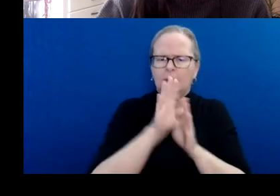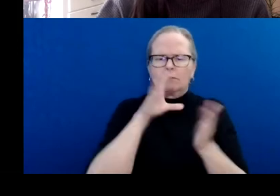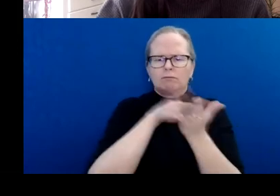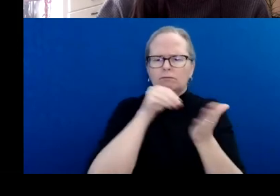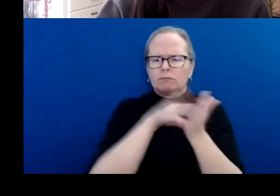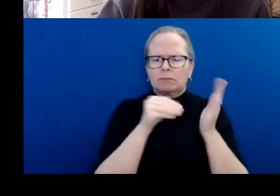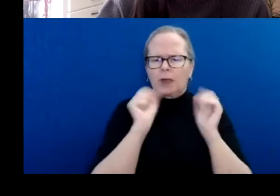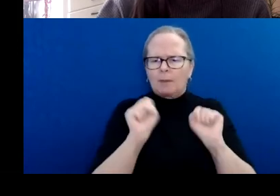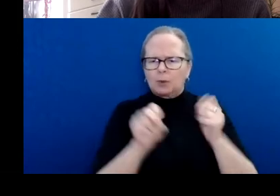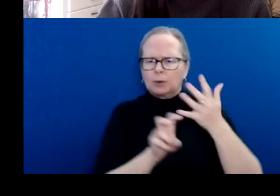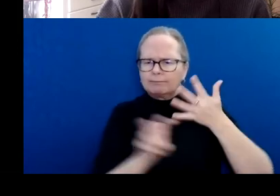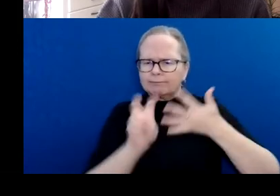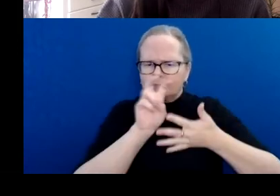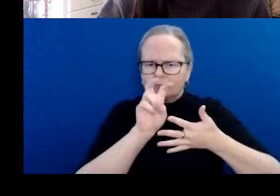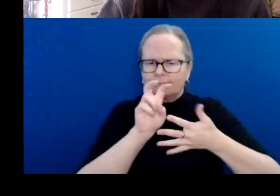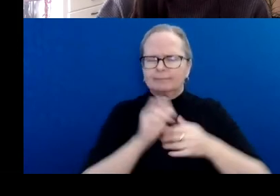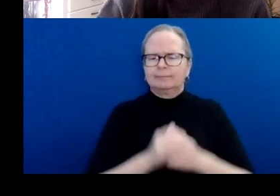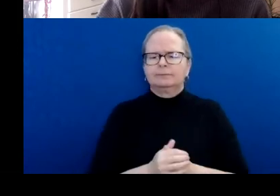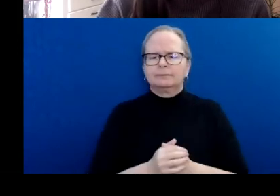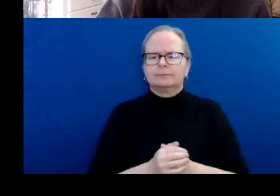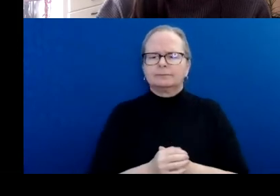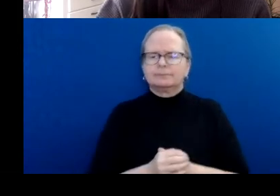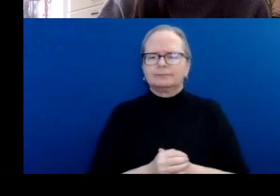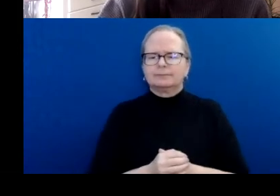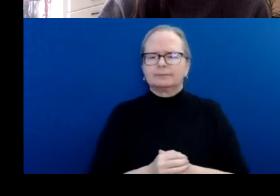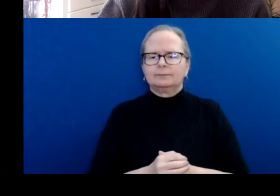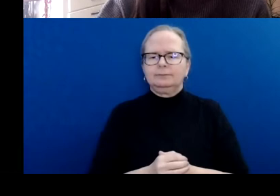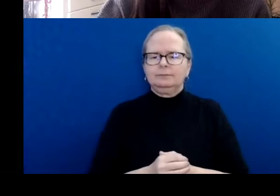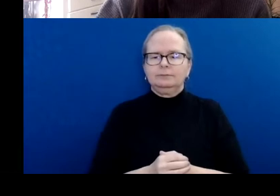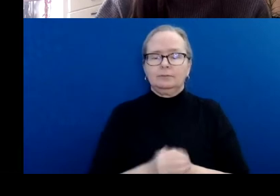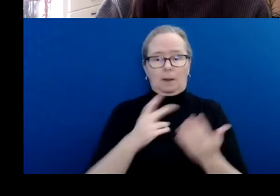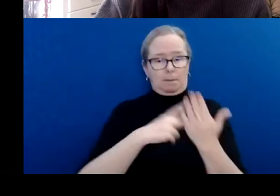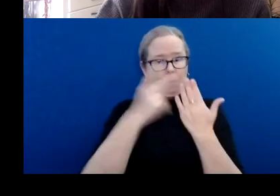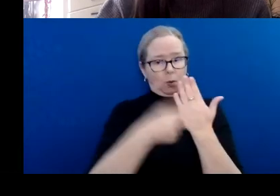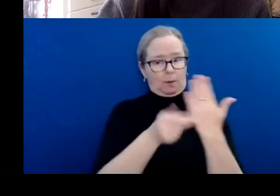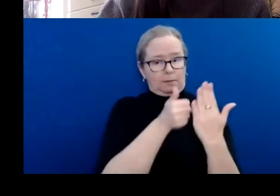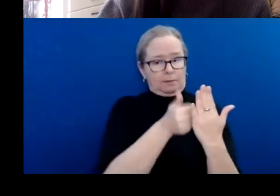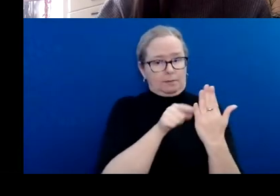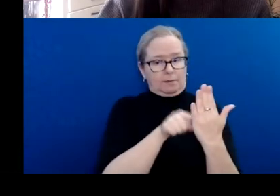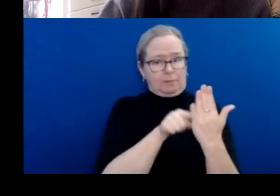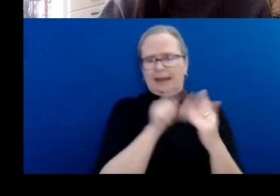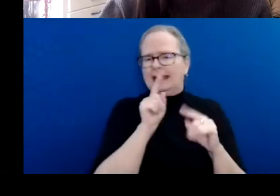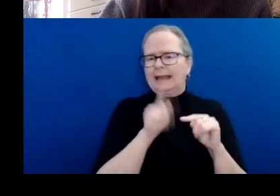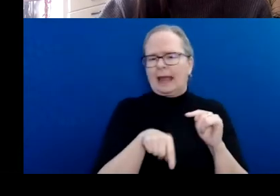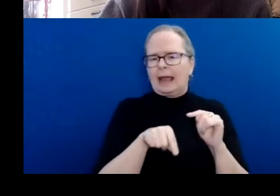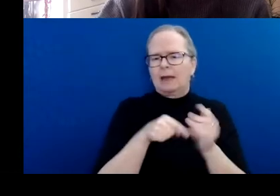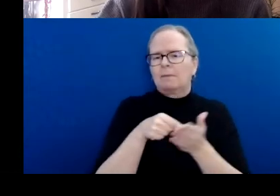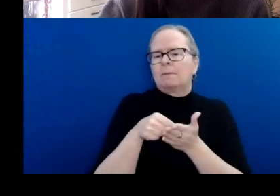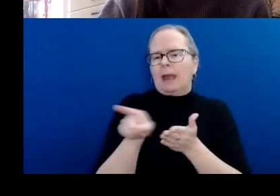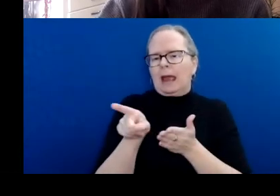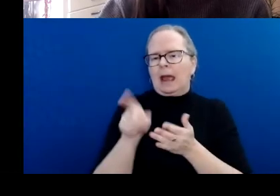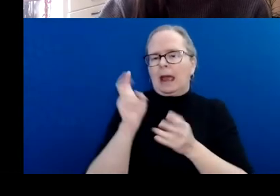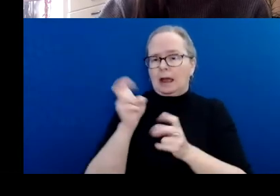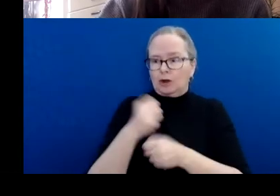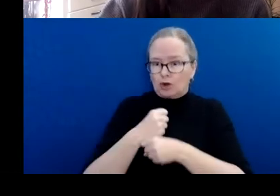This program cannot fund activities that are primarily focused on the creation and production of artistic work.